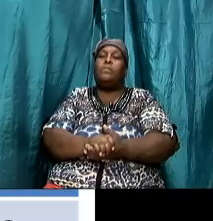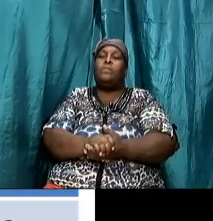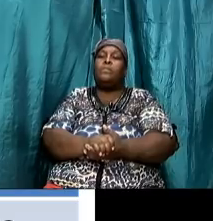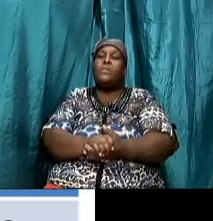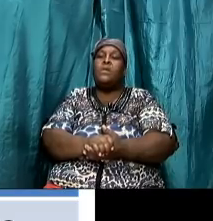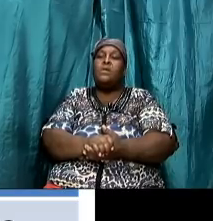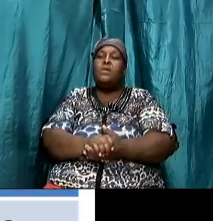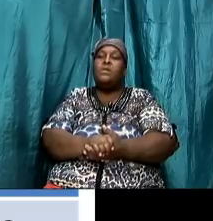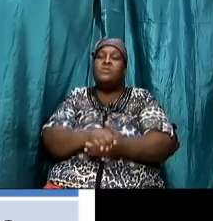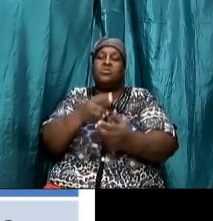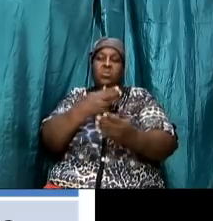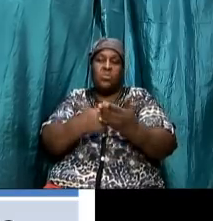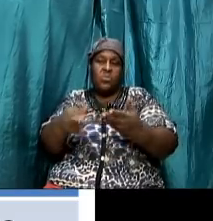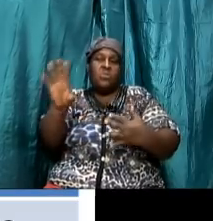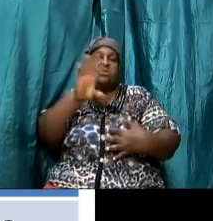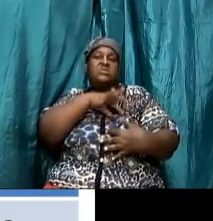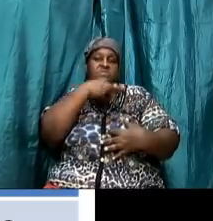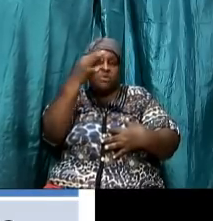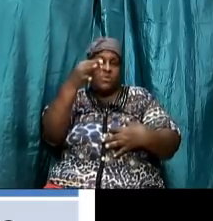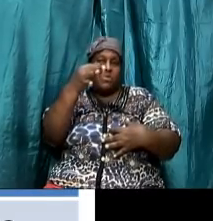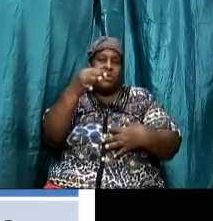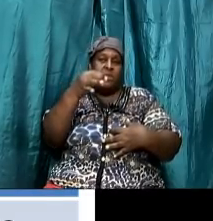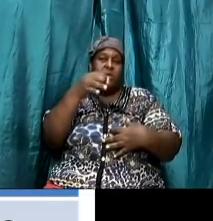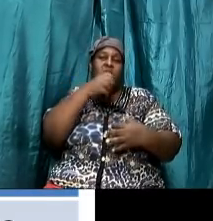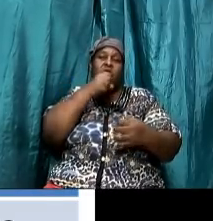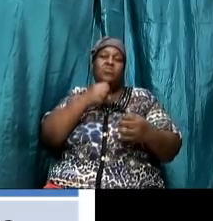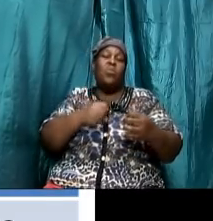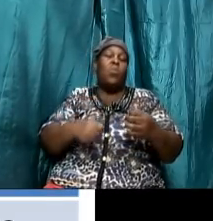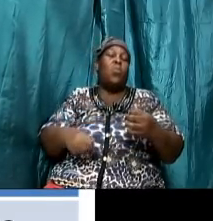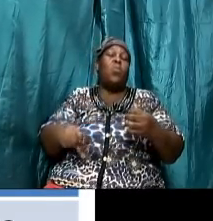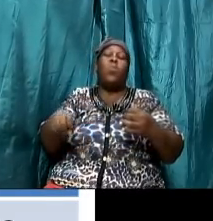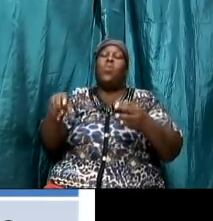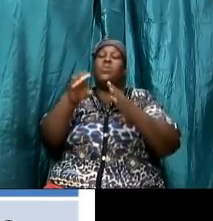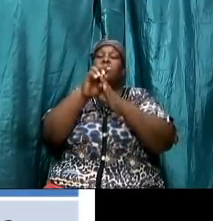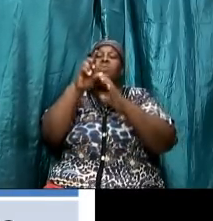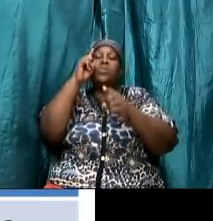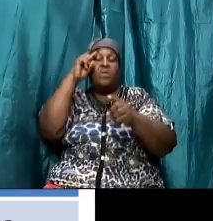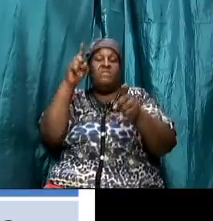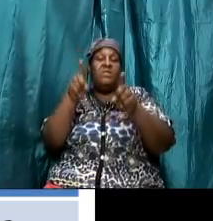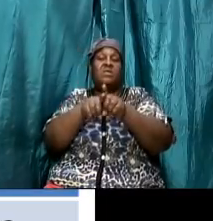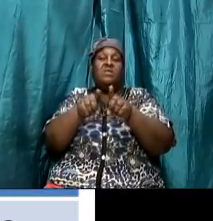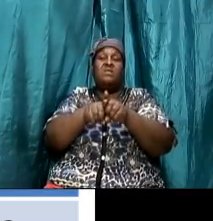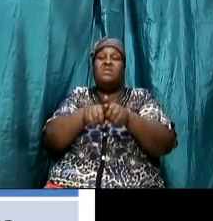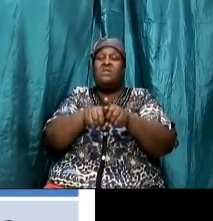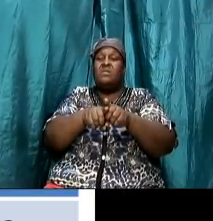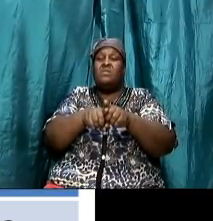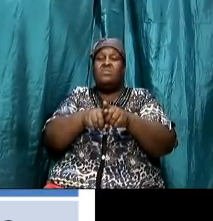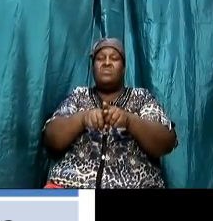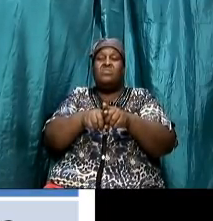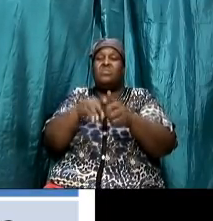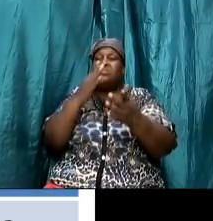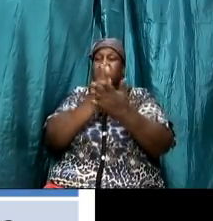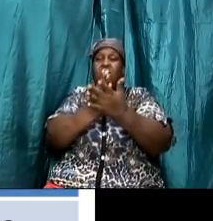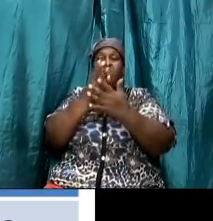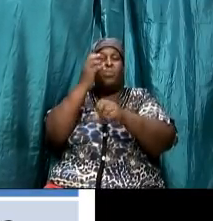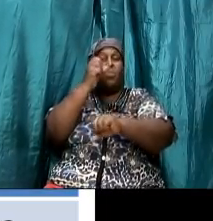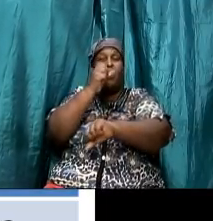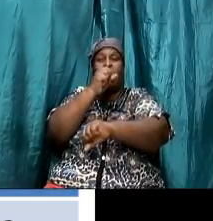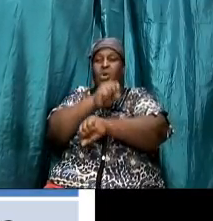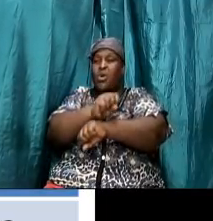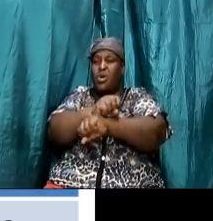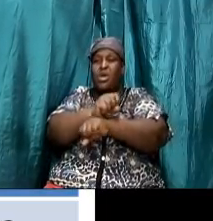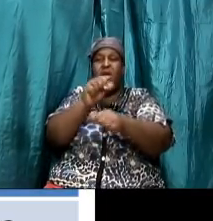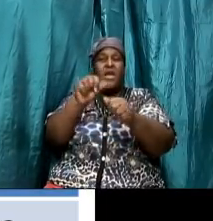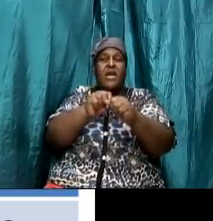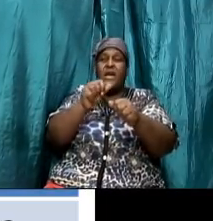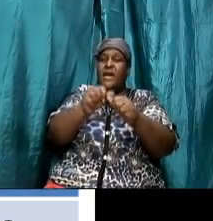so the holy ghost the whole covenant was just a physical rest from physical work every seventh day they would rest every seventh